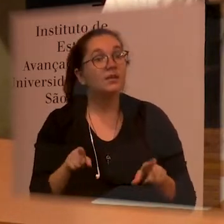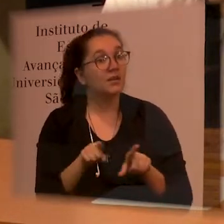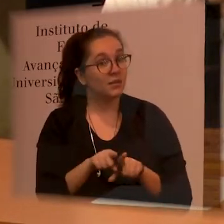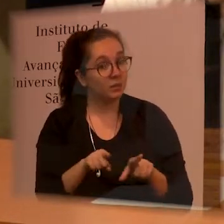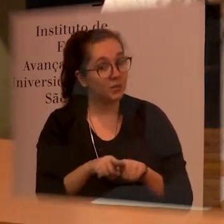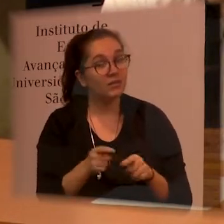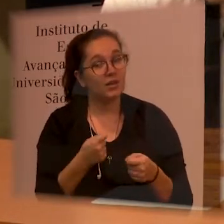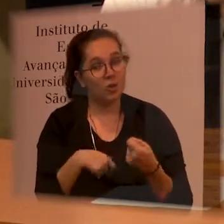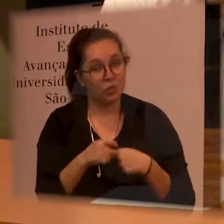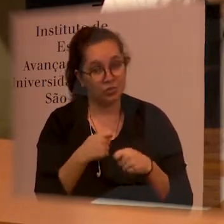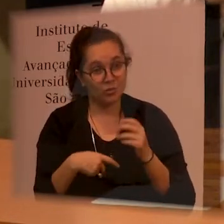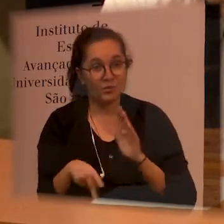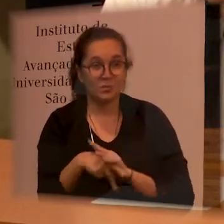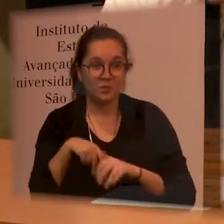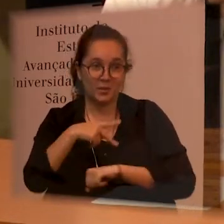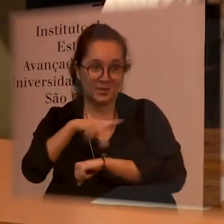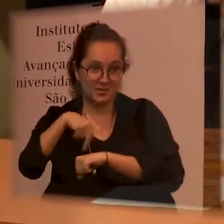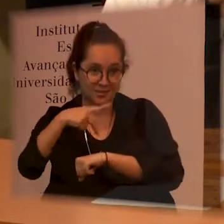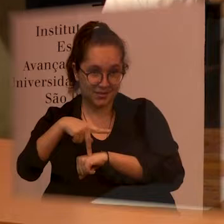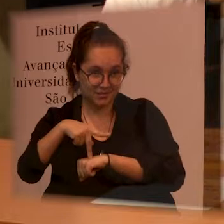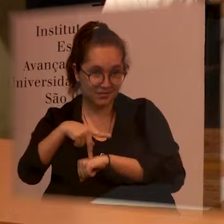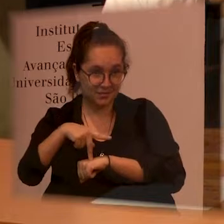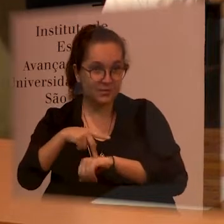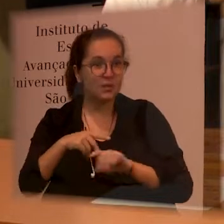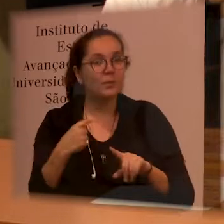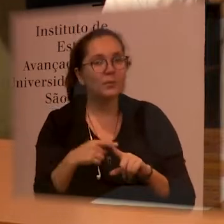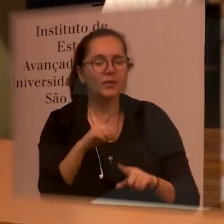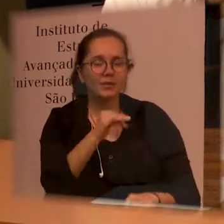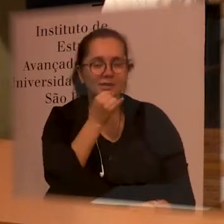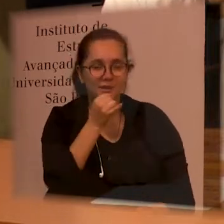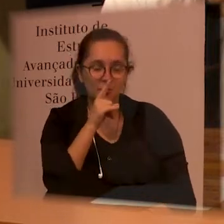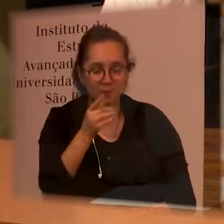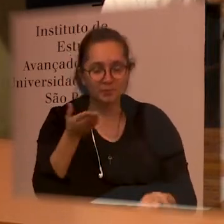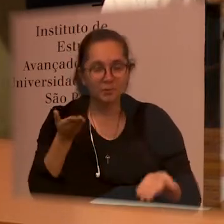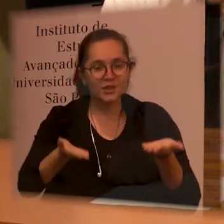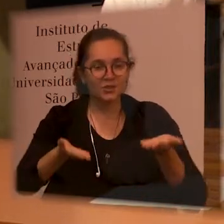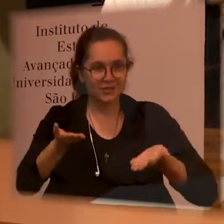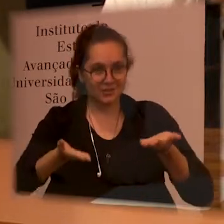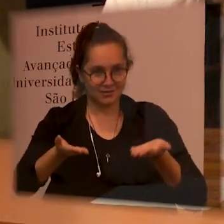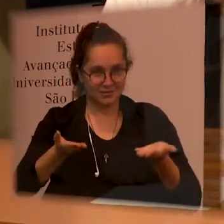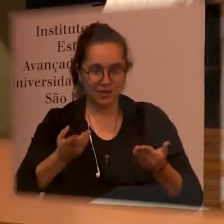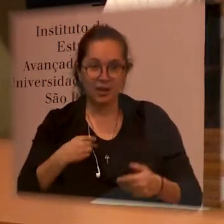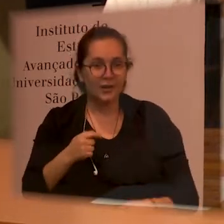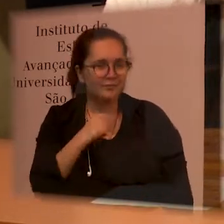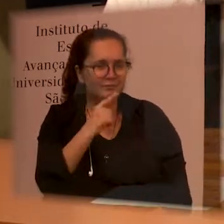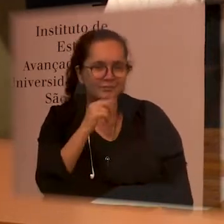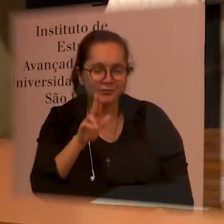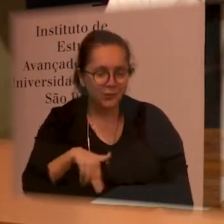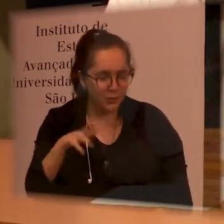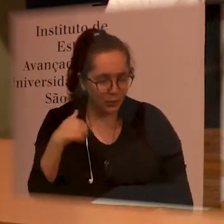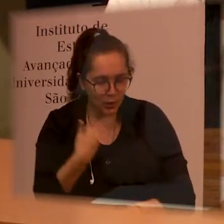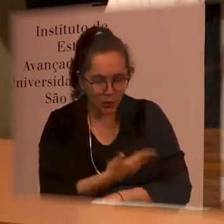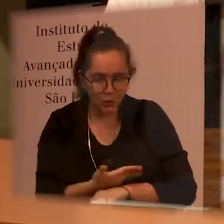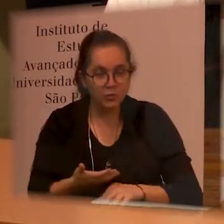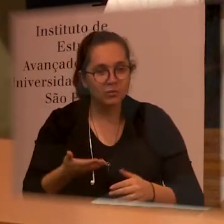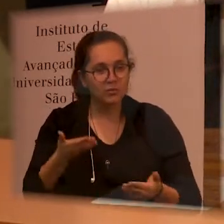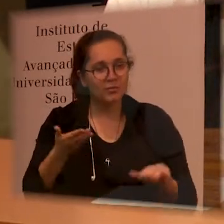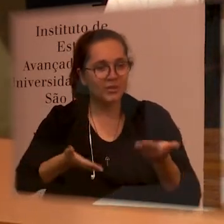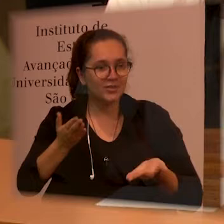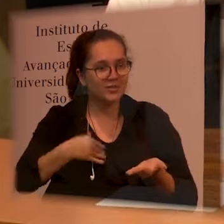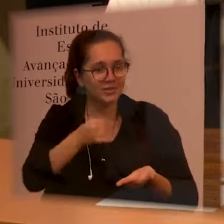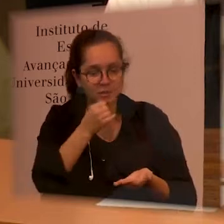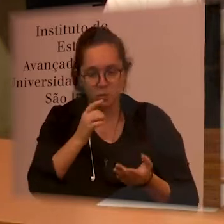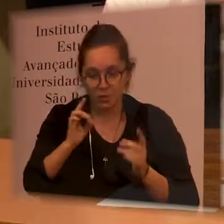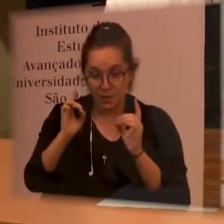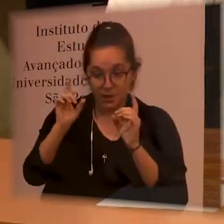is possible sometimes what measure what is missing is the measure that we lack sometimes we don't